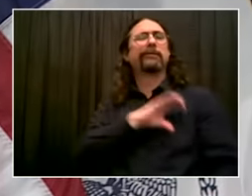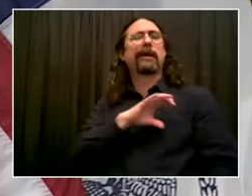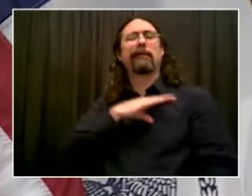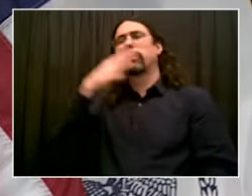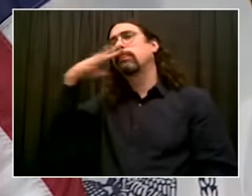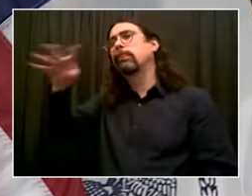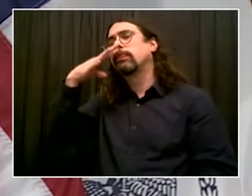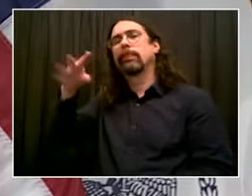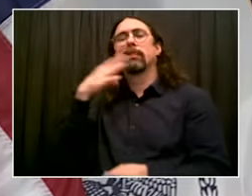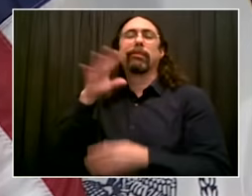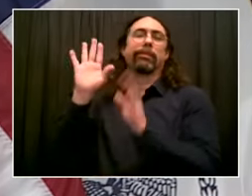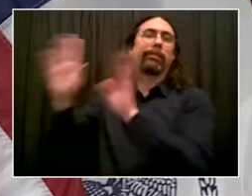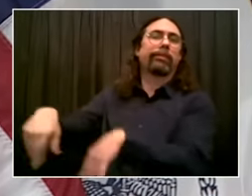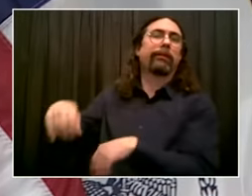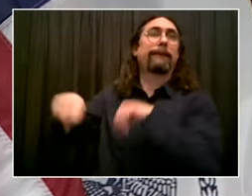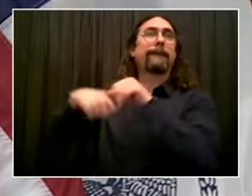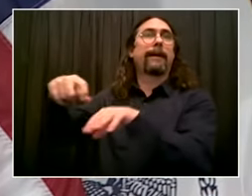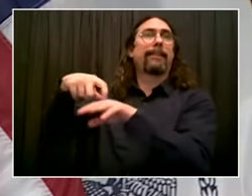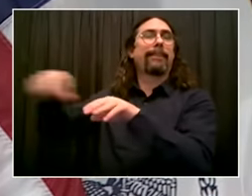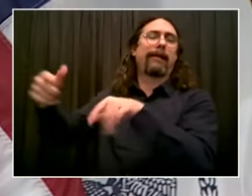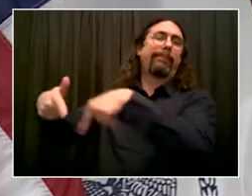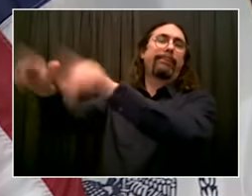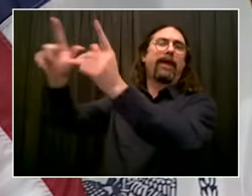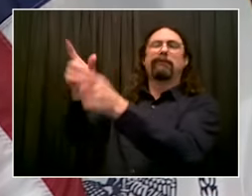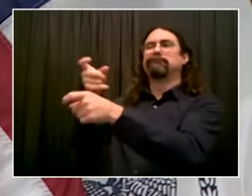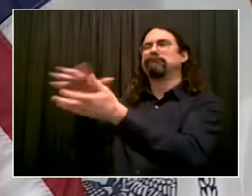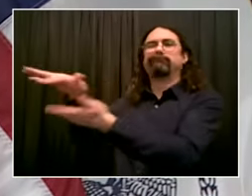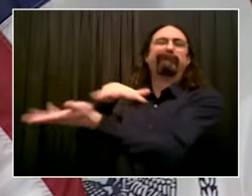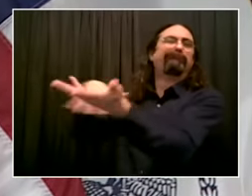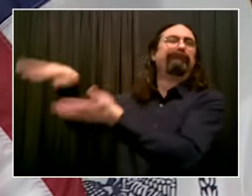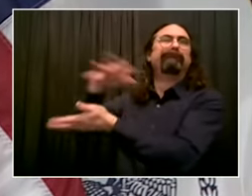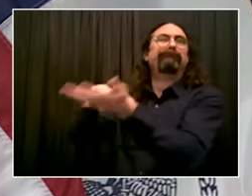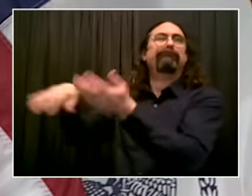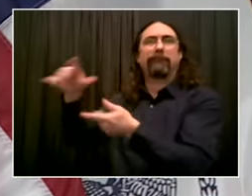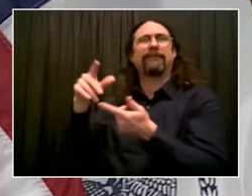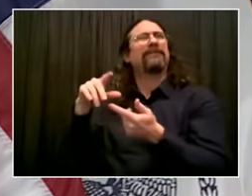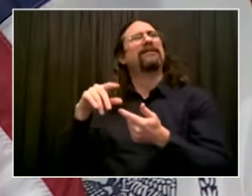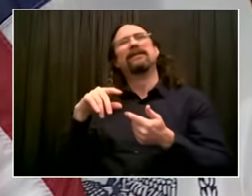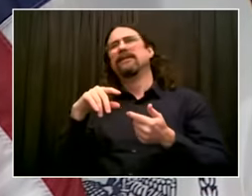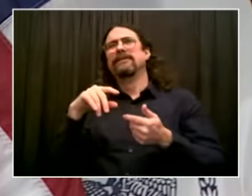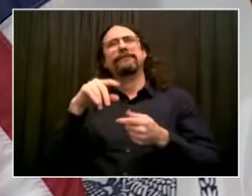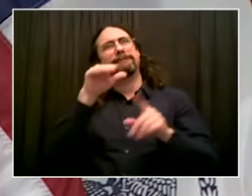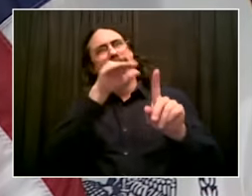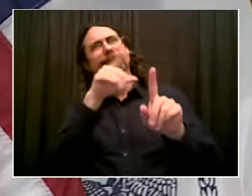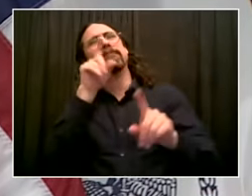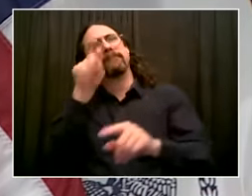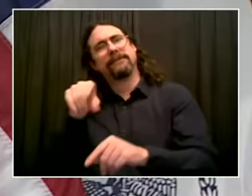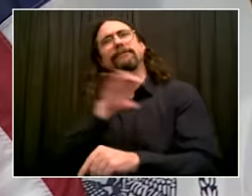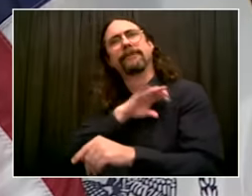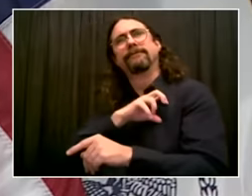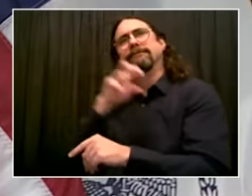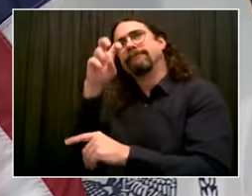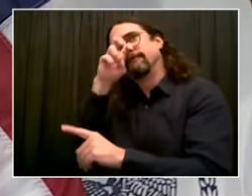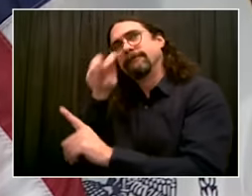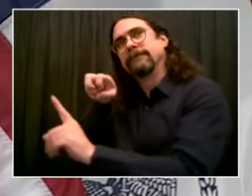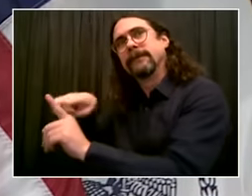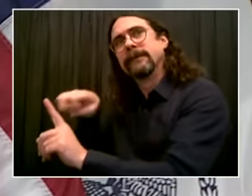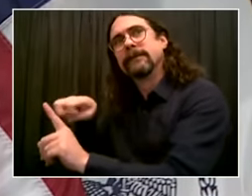or street areas for vehicles, all the time. That's something that sometimes you just don't have a choice about. You got to do the best you can to work through it.